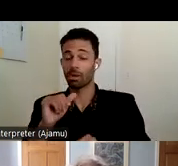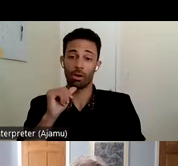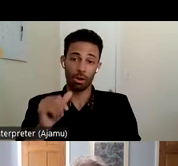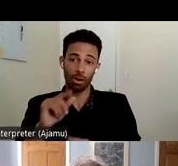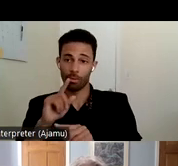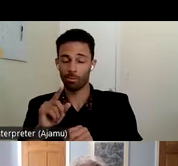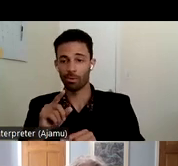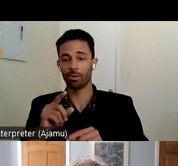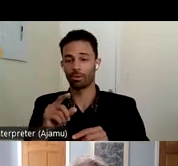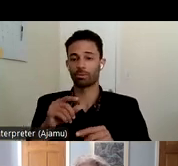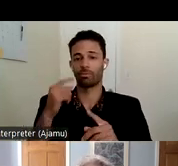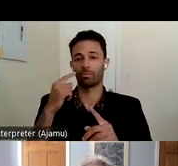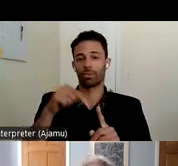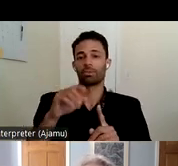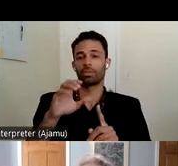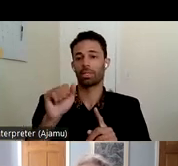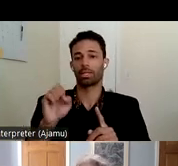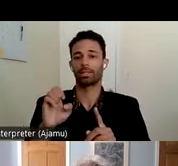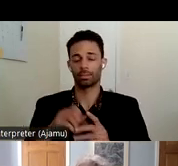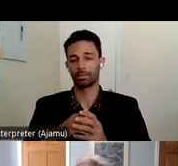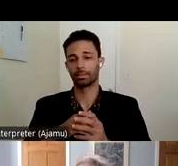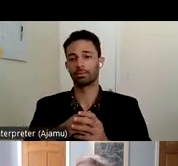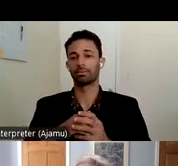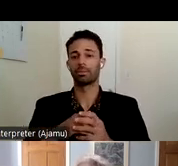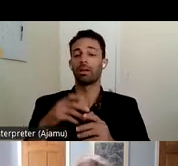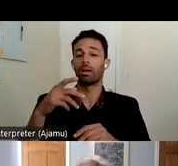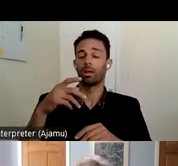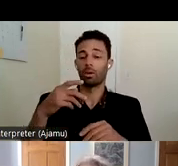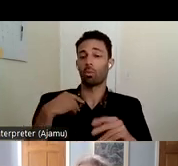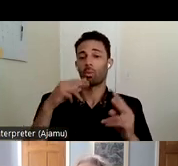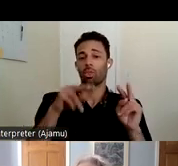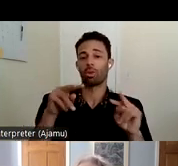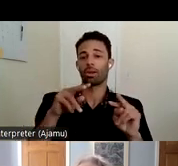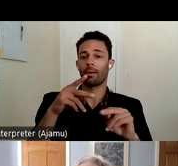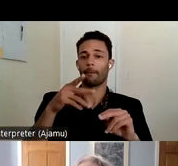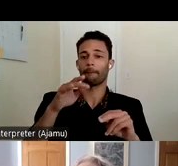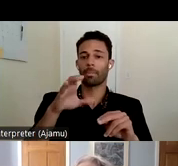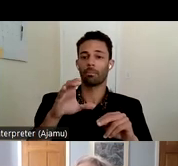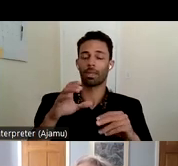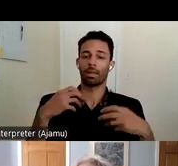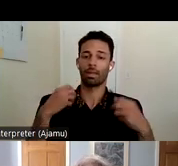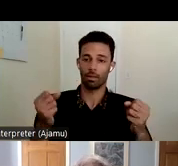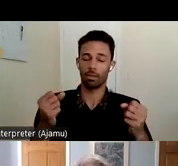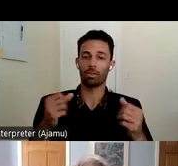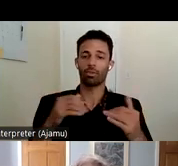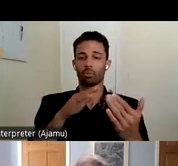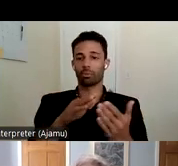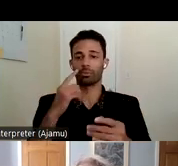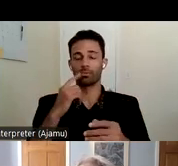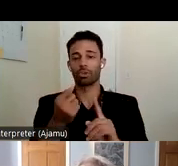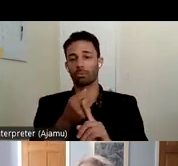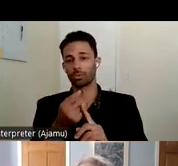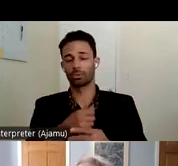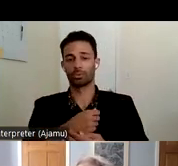we're also calling for a public health approach to abuse that can help us having to take drastic measures like